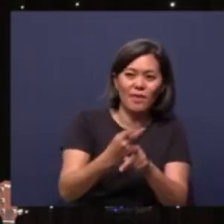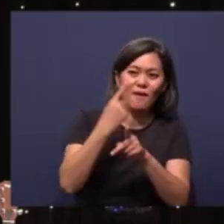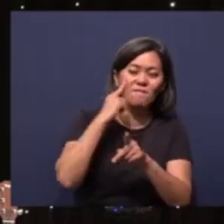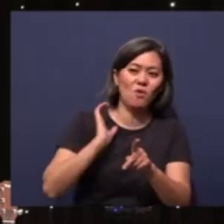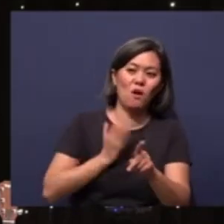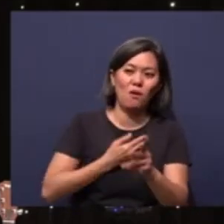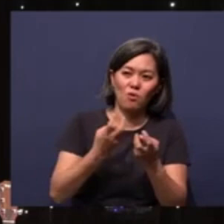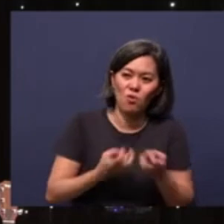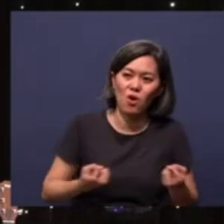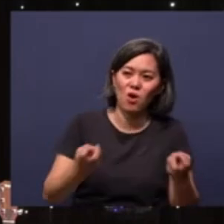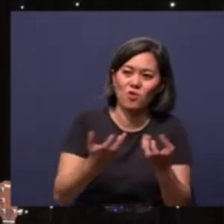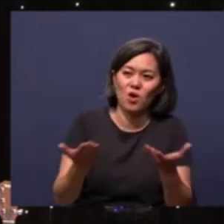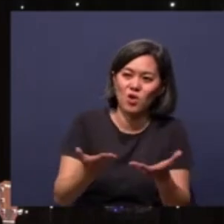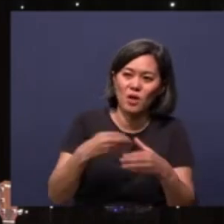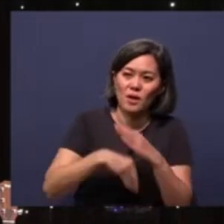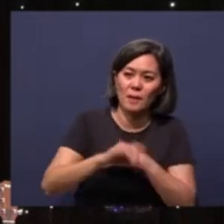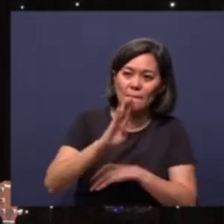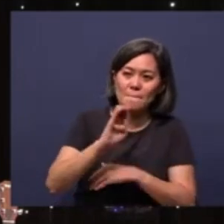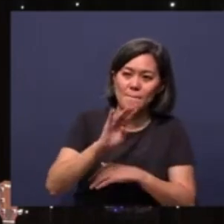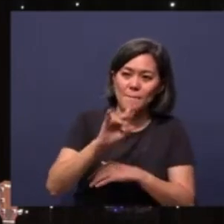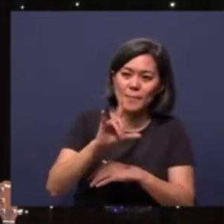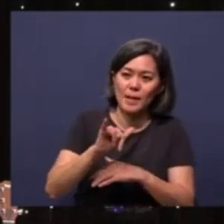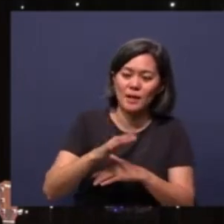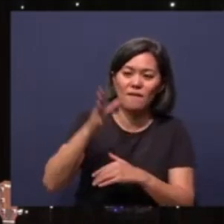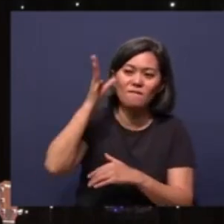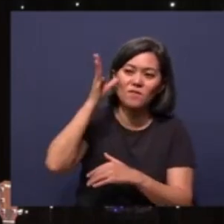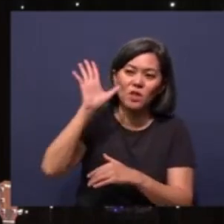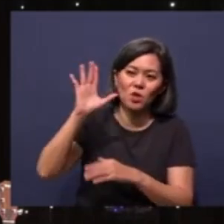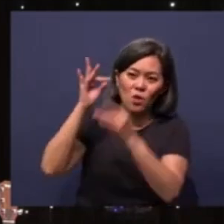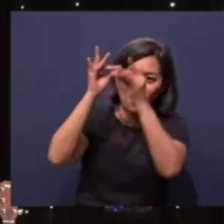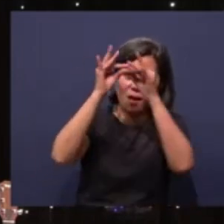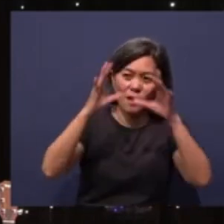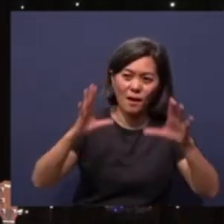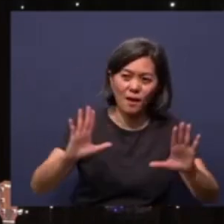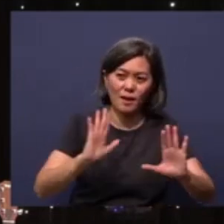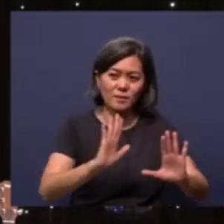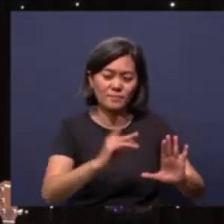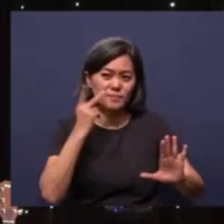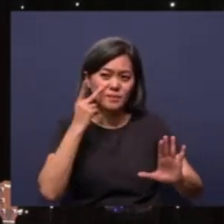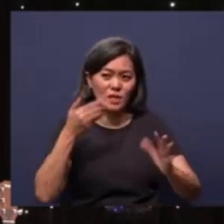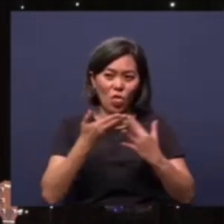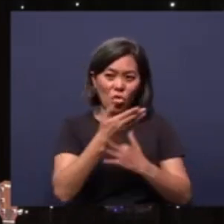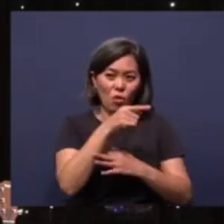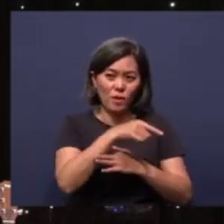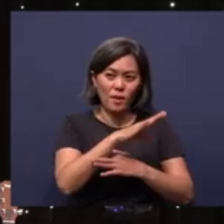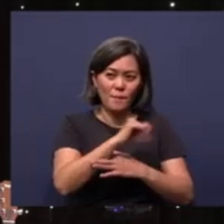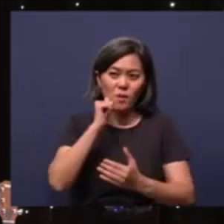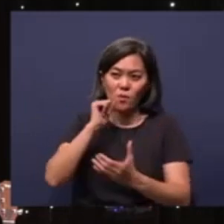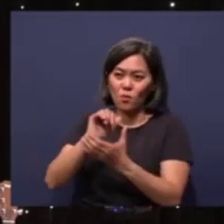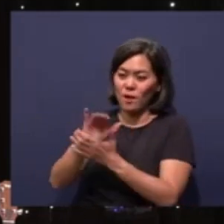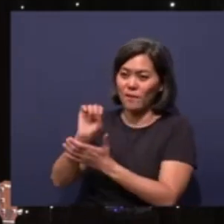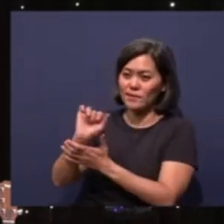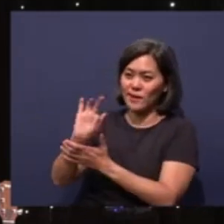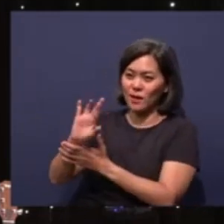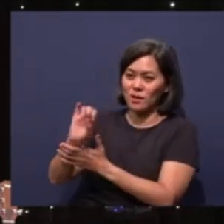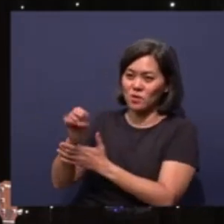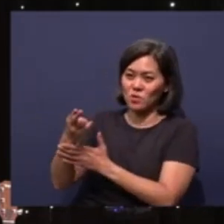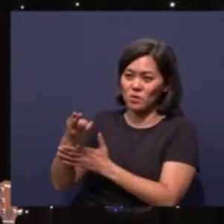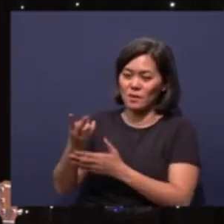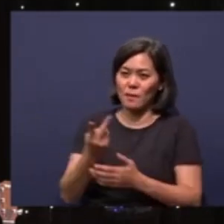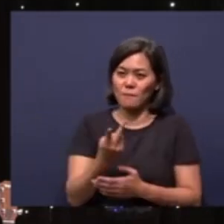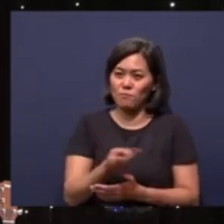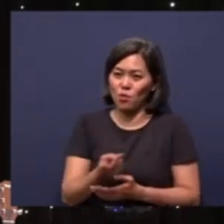congregation here in Bartley. Father, may the light of Christ be seen through him and Sarah, that as they serve you,